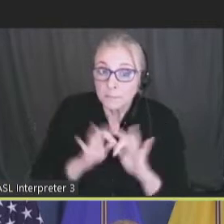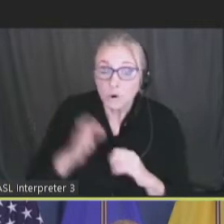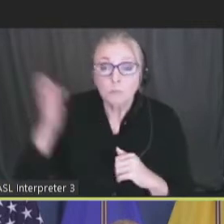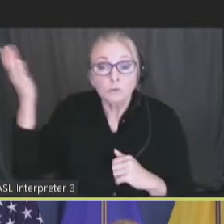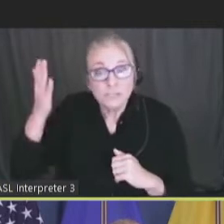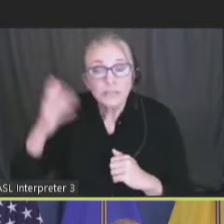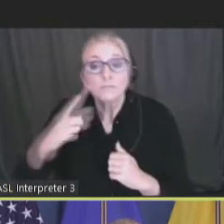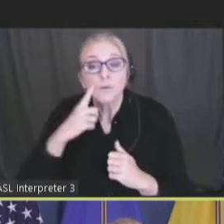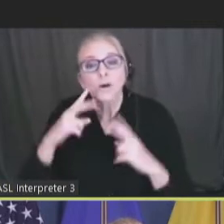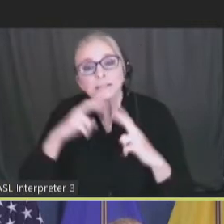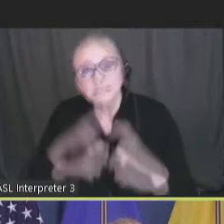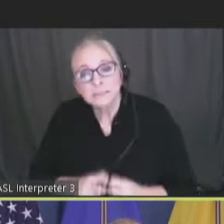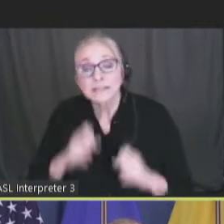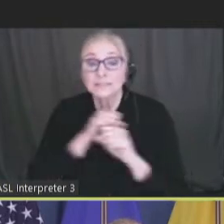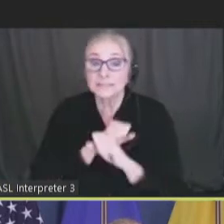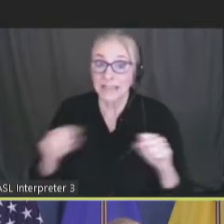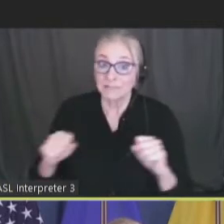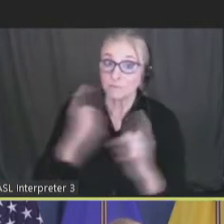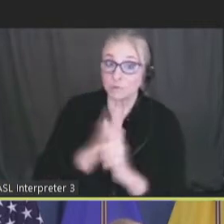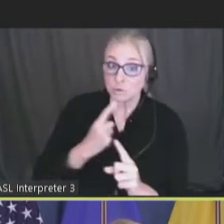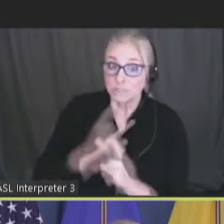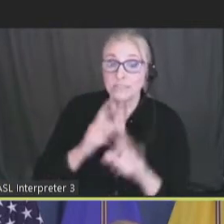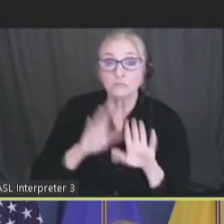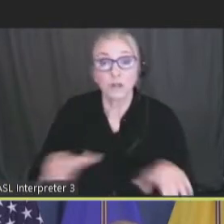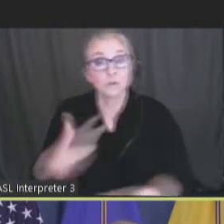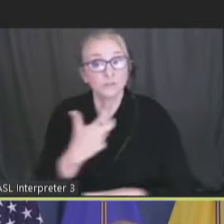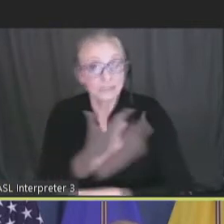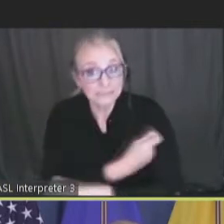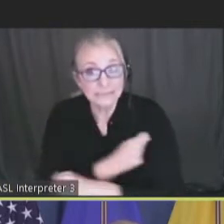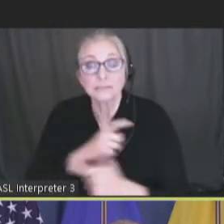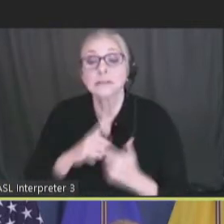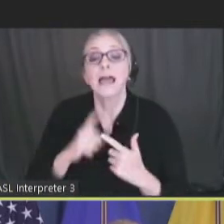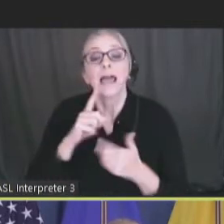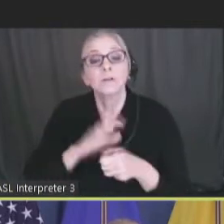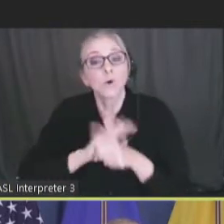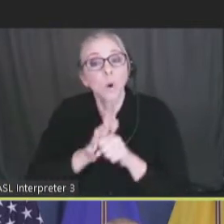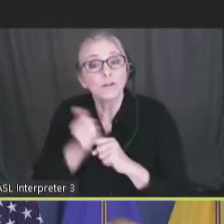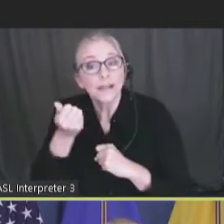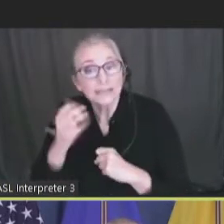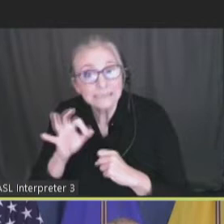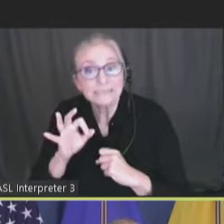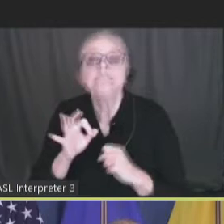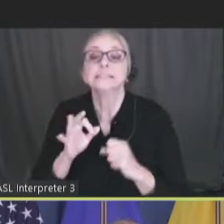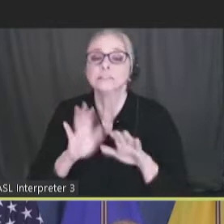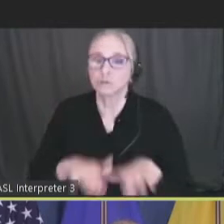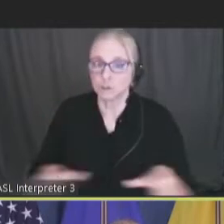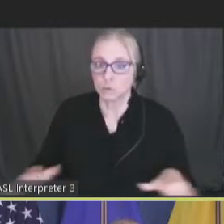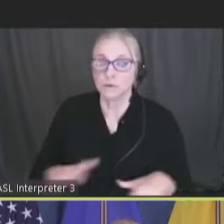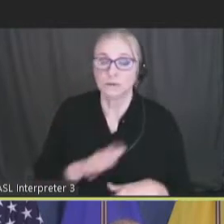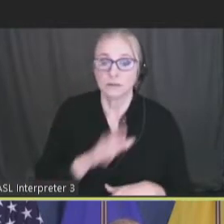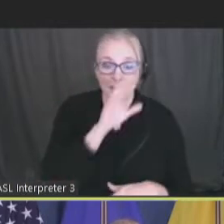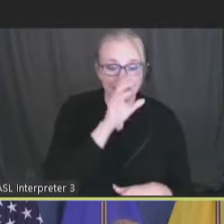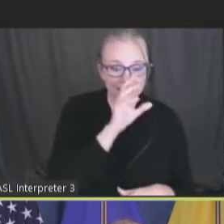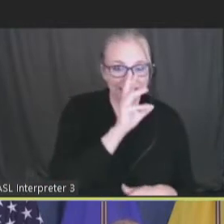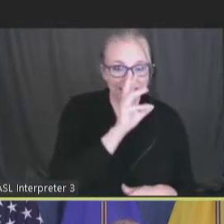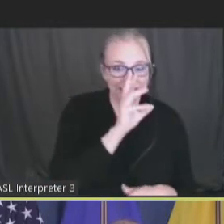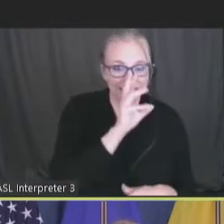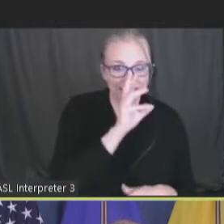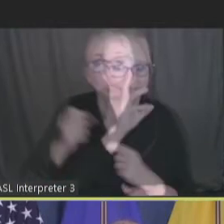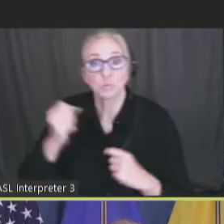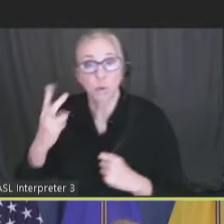assessments of the safety of routine childhood vaccinations and the COVID-19 vaccines in children from six months to 12 years.